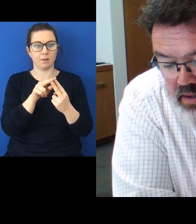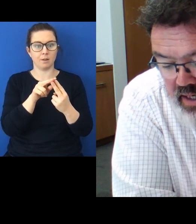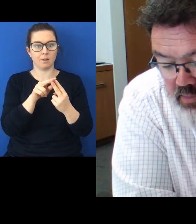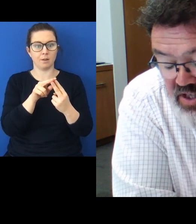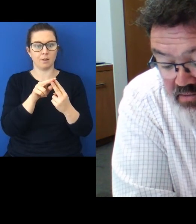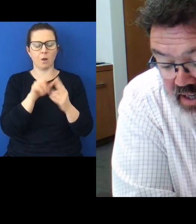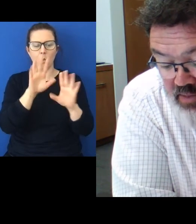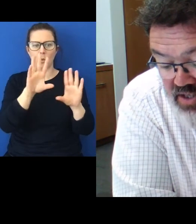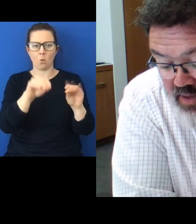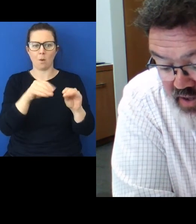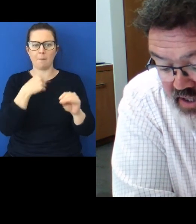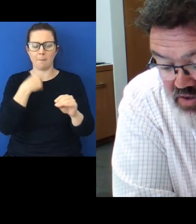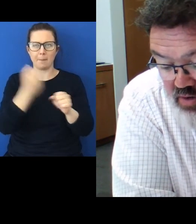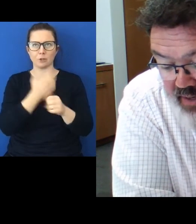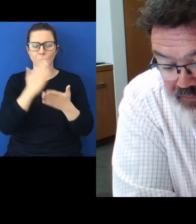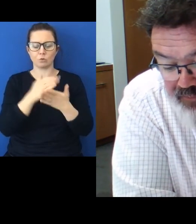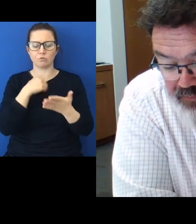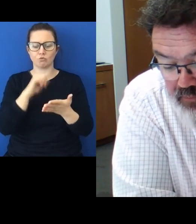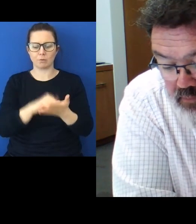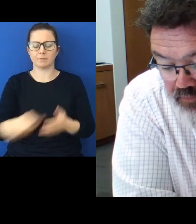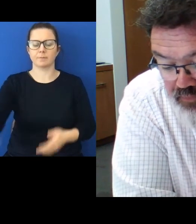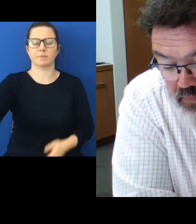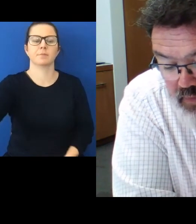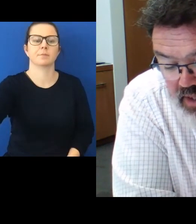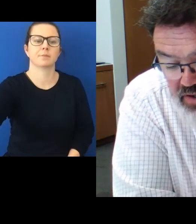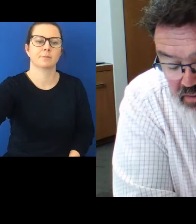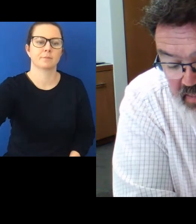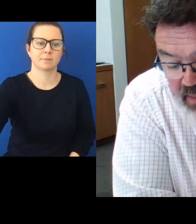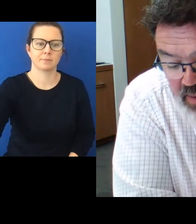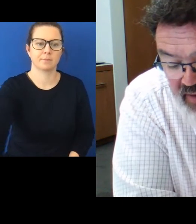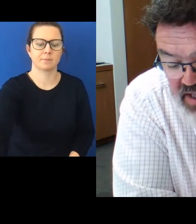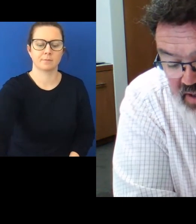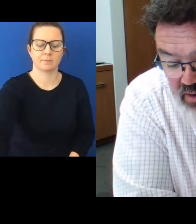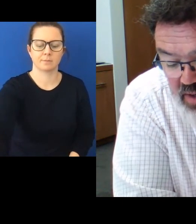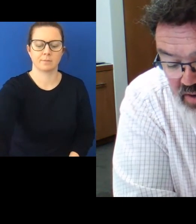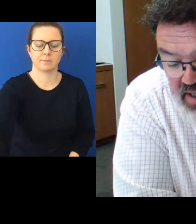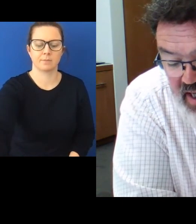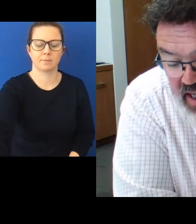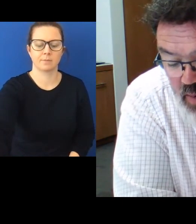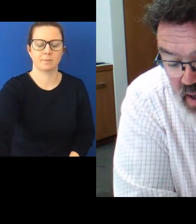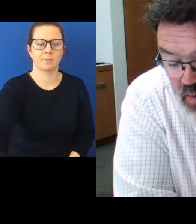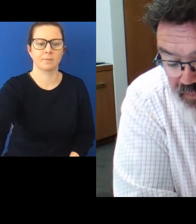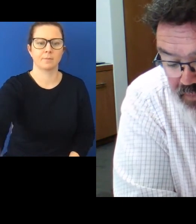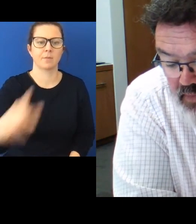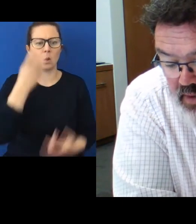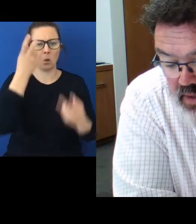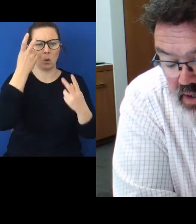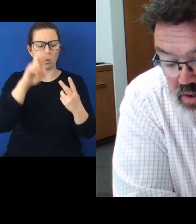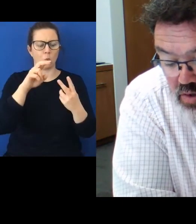let me just make sure I get this right there's a three member advisory group known known as te kare wao